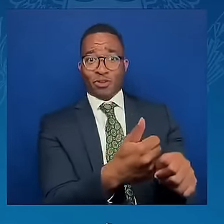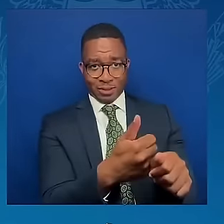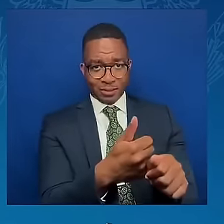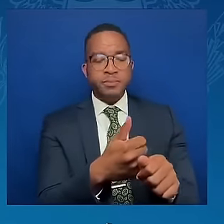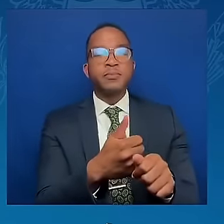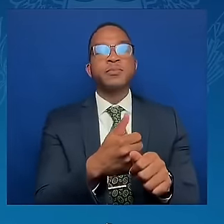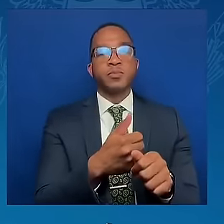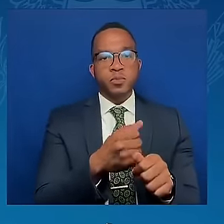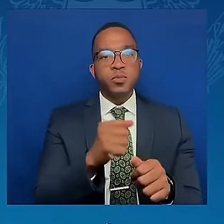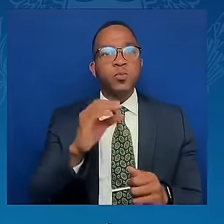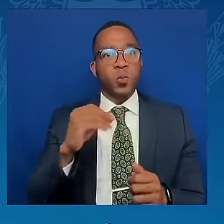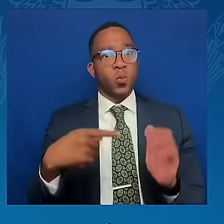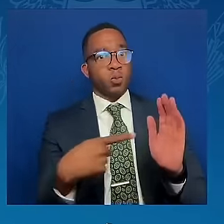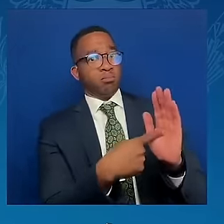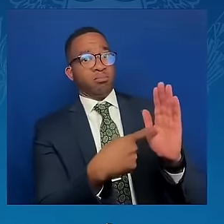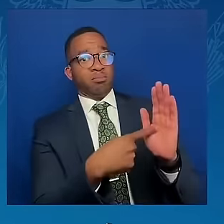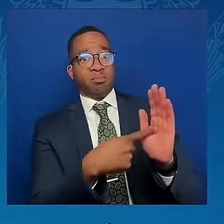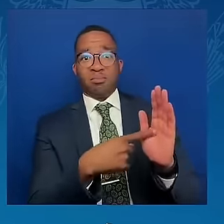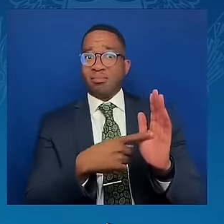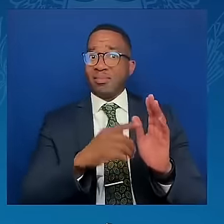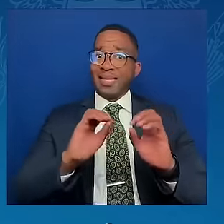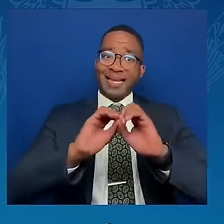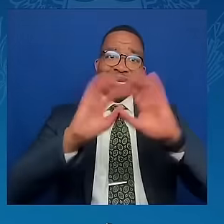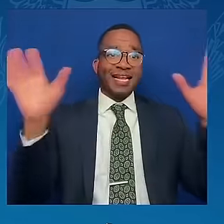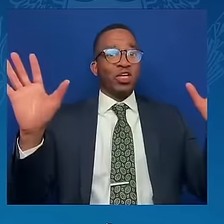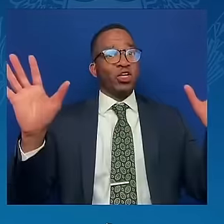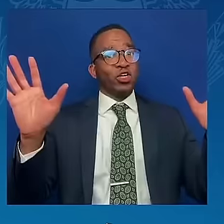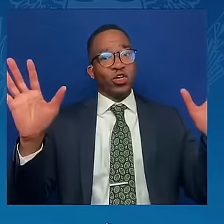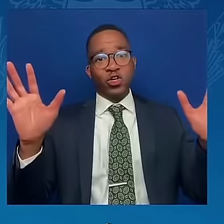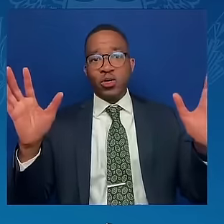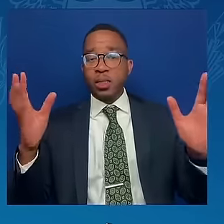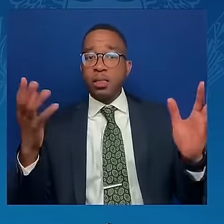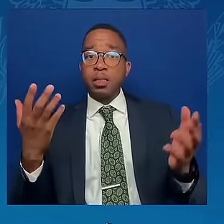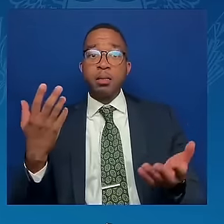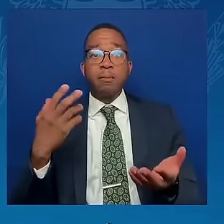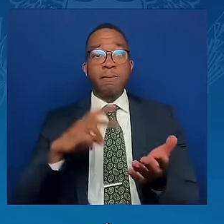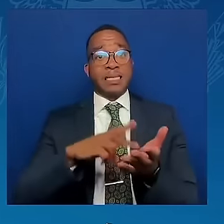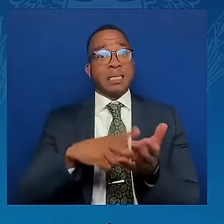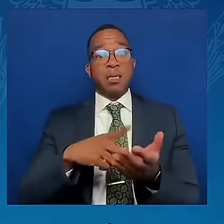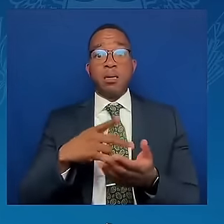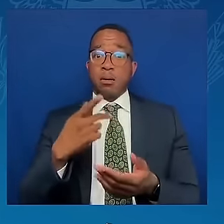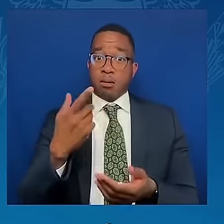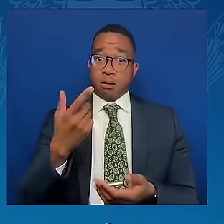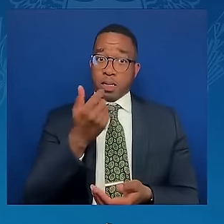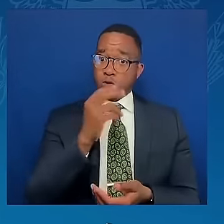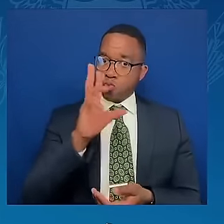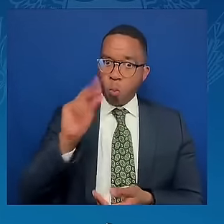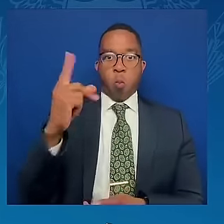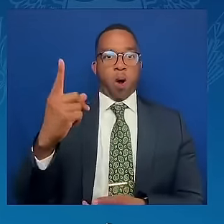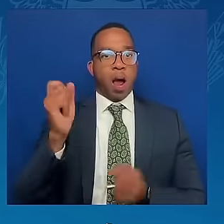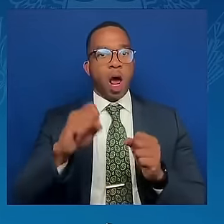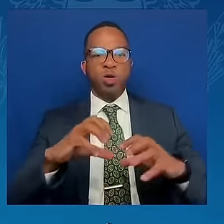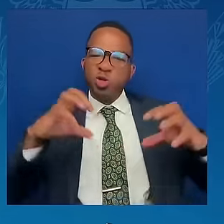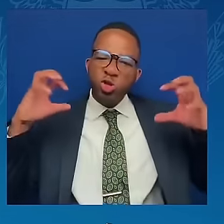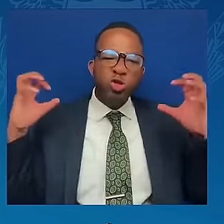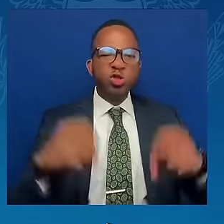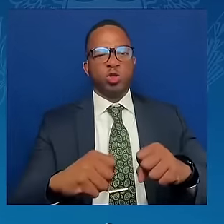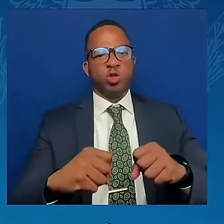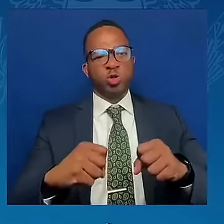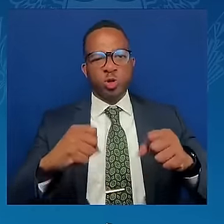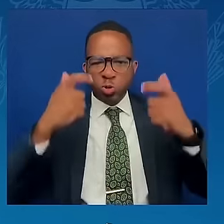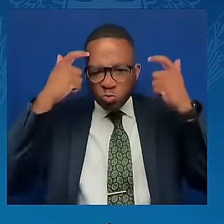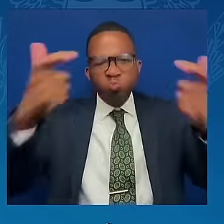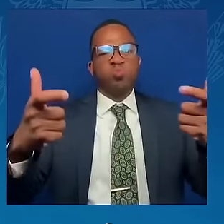No one had the right to wage a war of aggression against a neighbour and undermine one of the basic